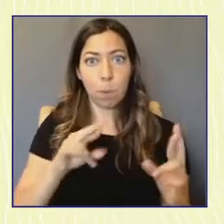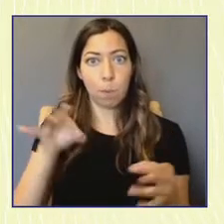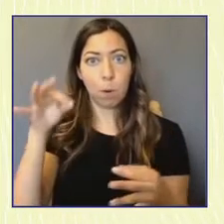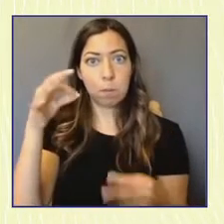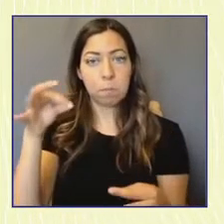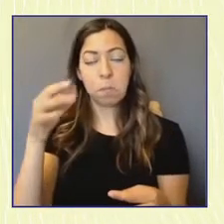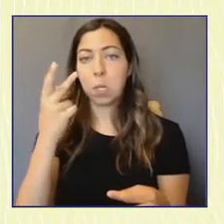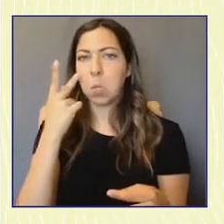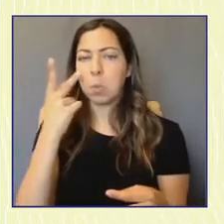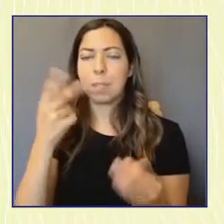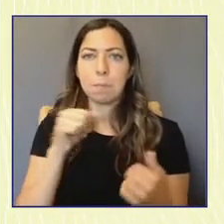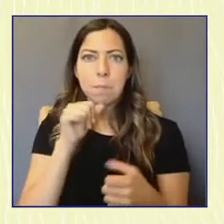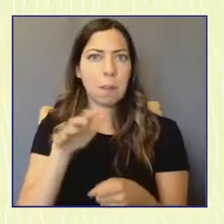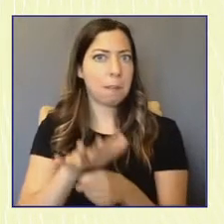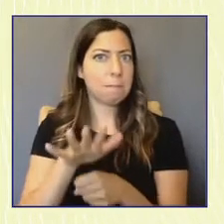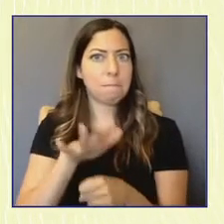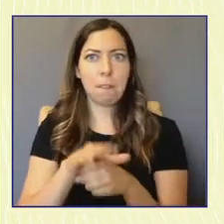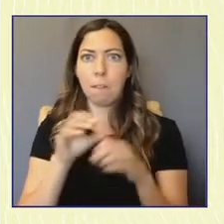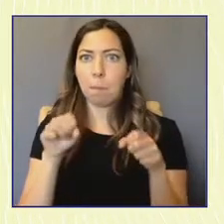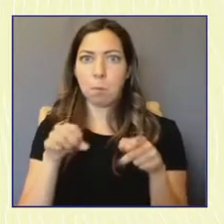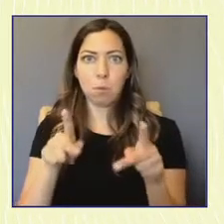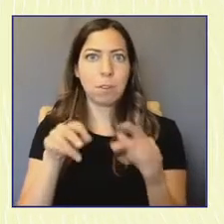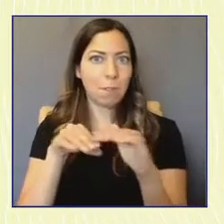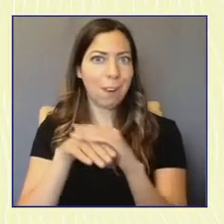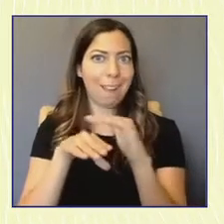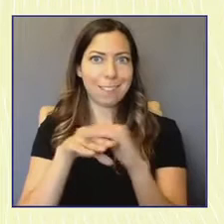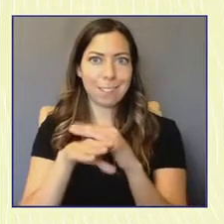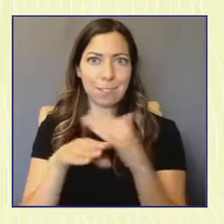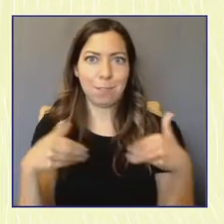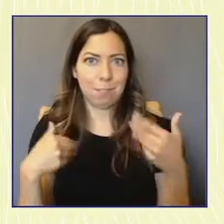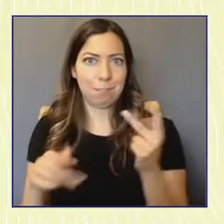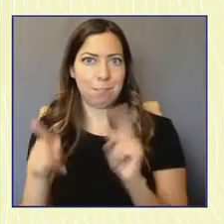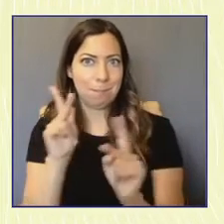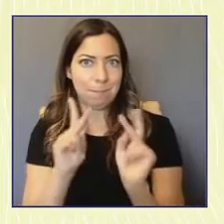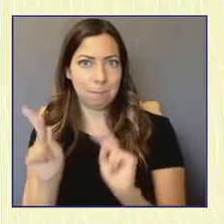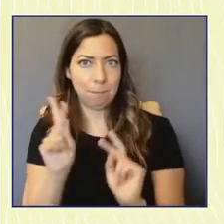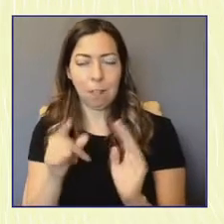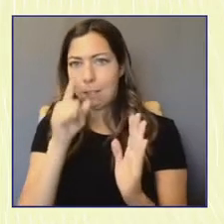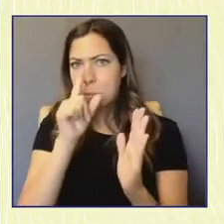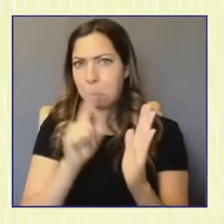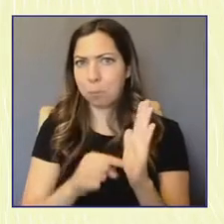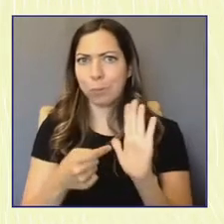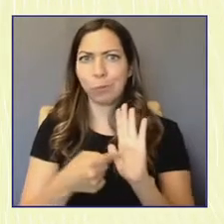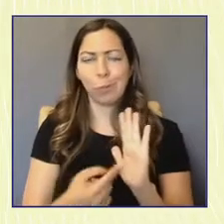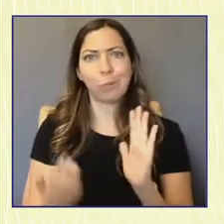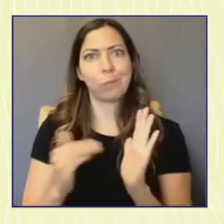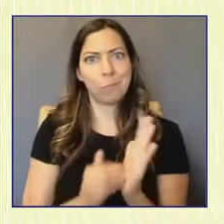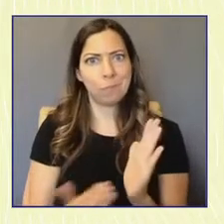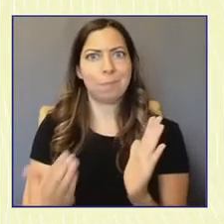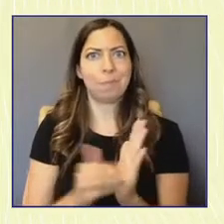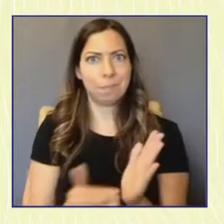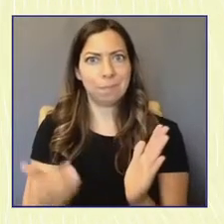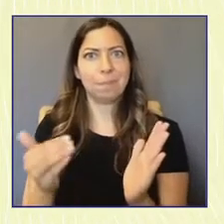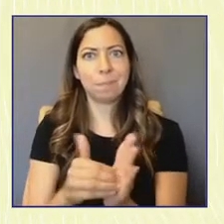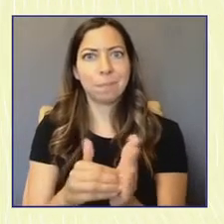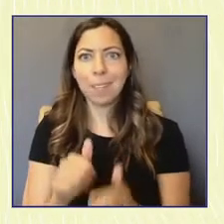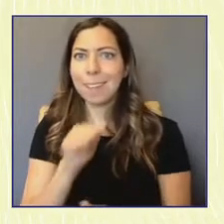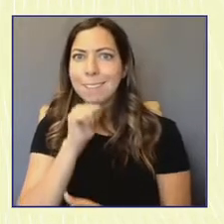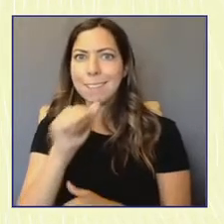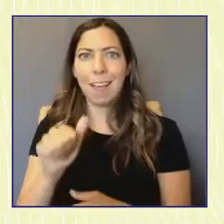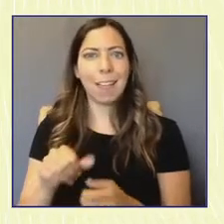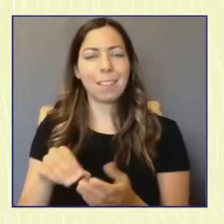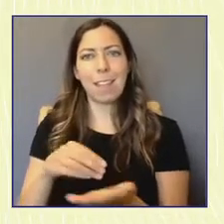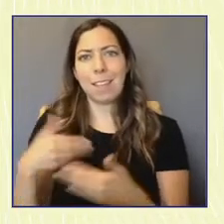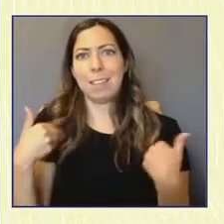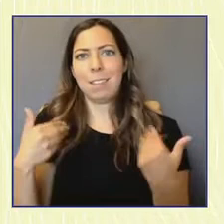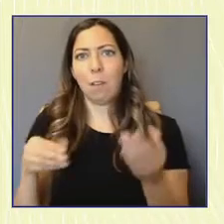and access for young people. And as our research has shown again and again, and as Abby said, that it's not a case of apathy among young people, but